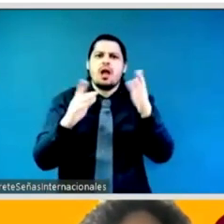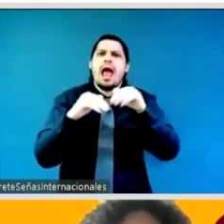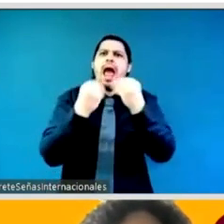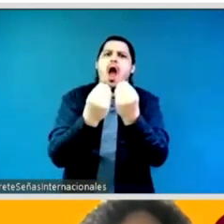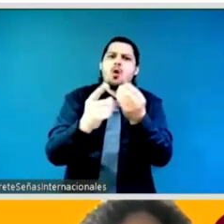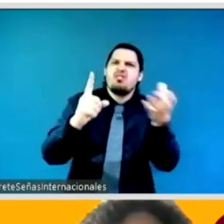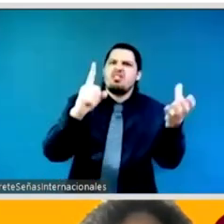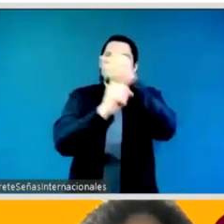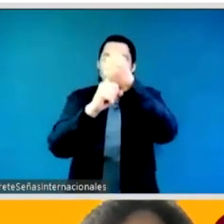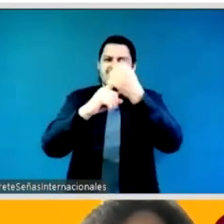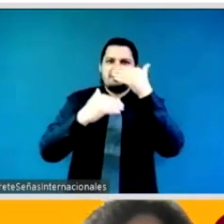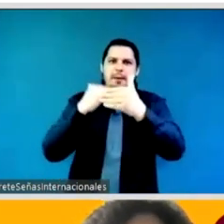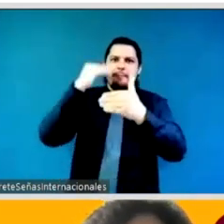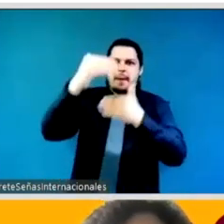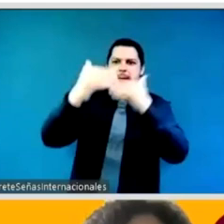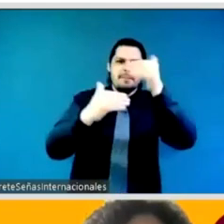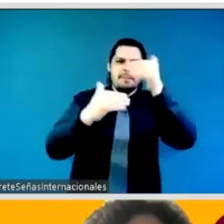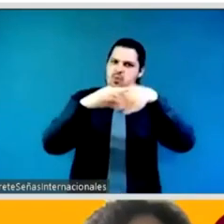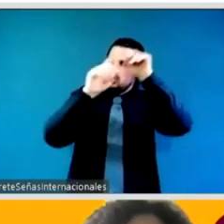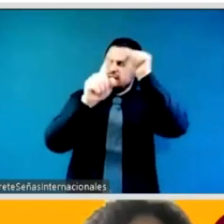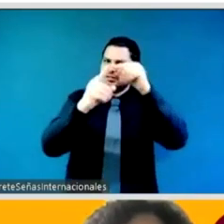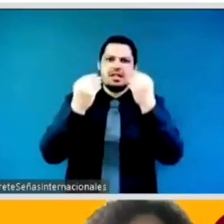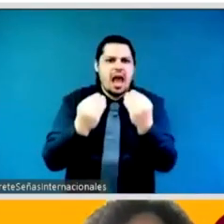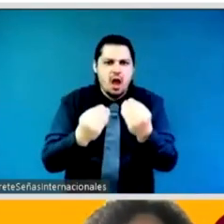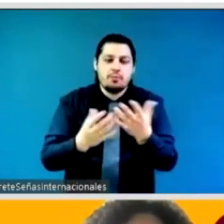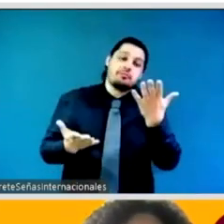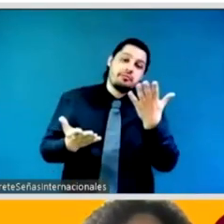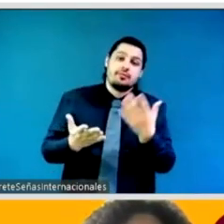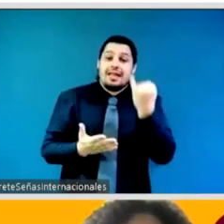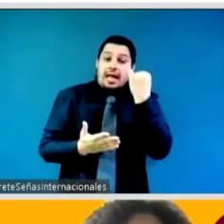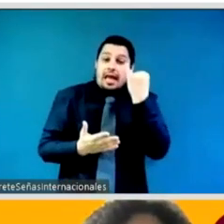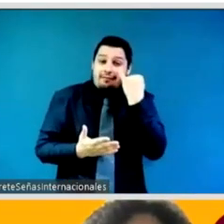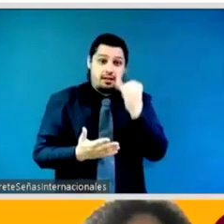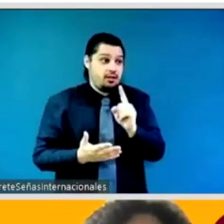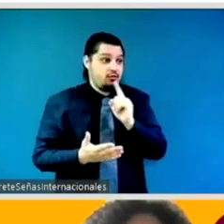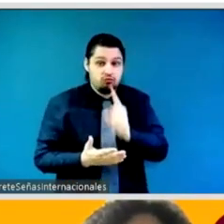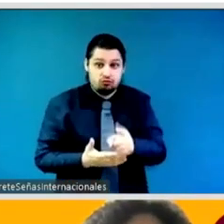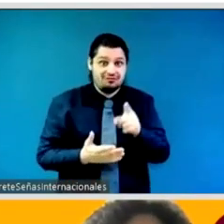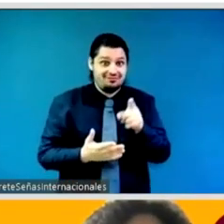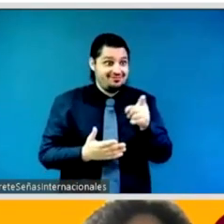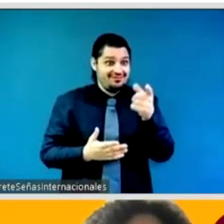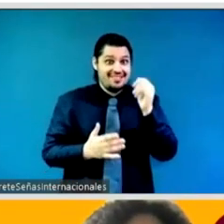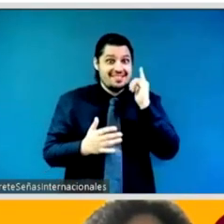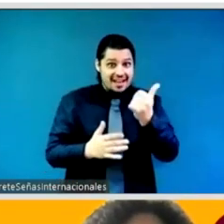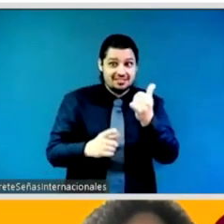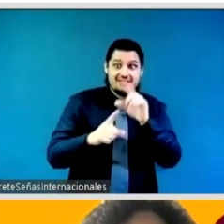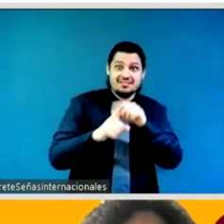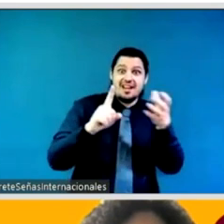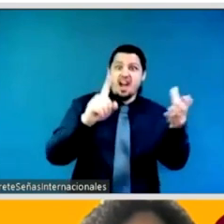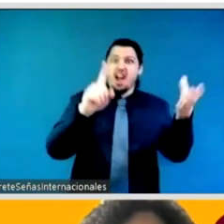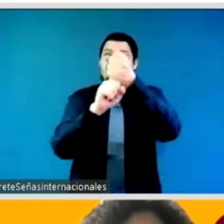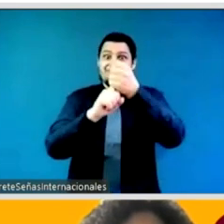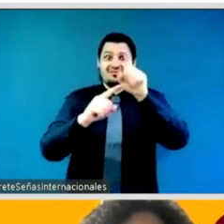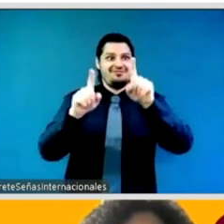besides just the numbers and the percentages what measure do we use um yeah just and thank you so much